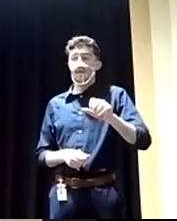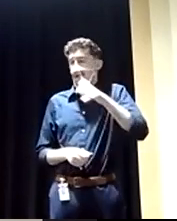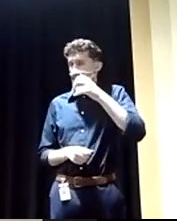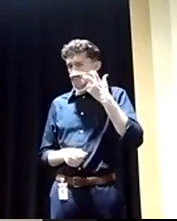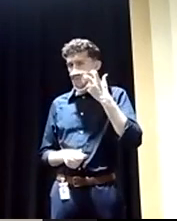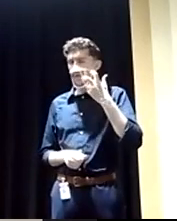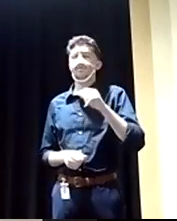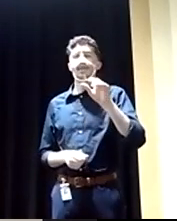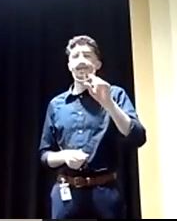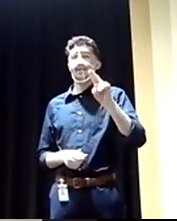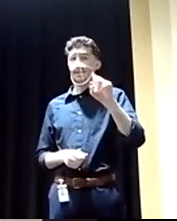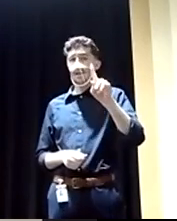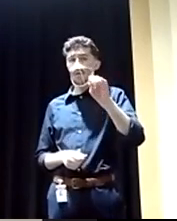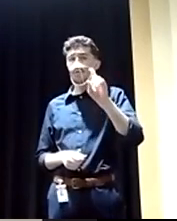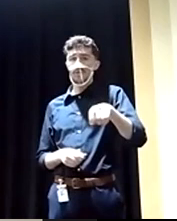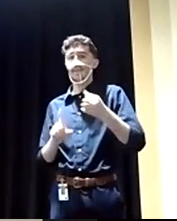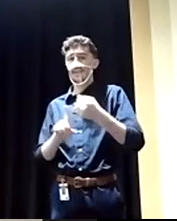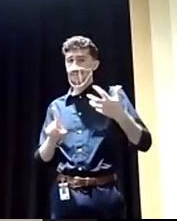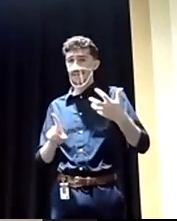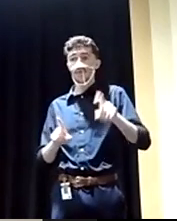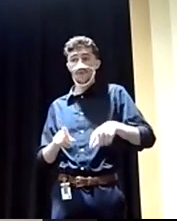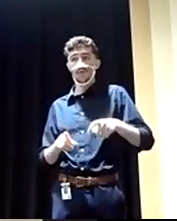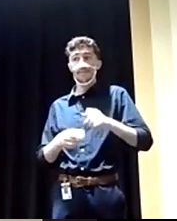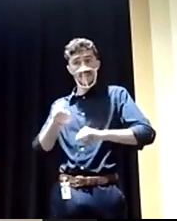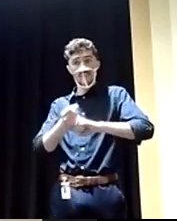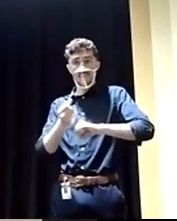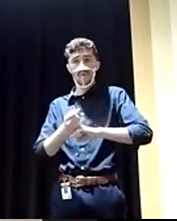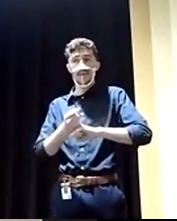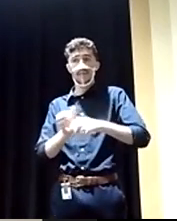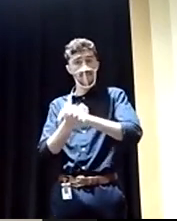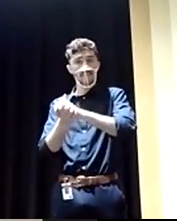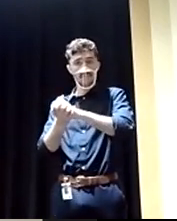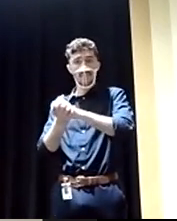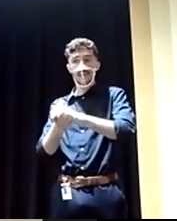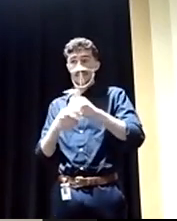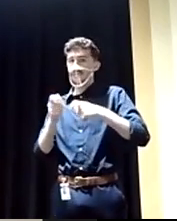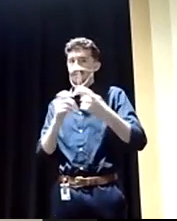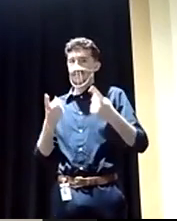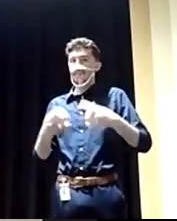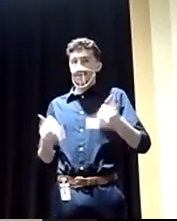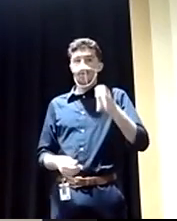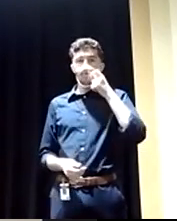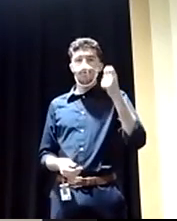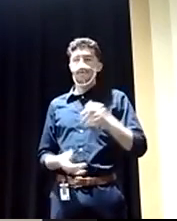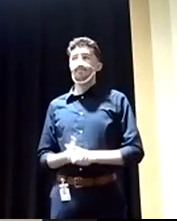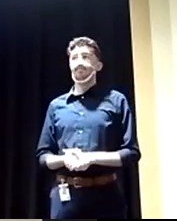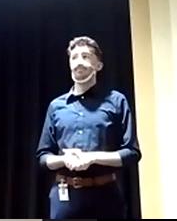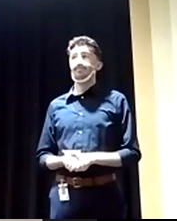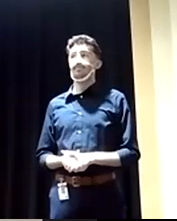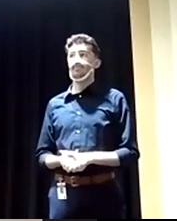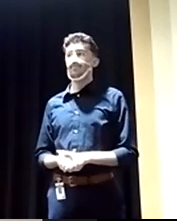should be expanded and embraced and celebrated, especially in light what's going on now in Ukraine. Consulat Kalil?